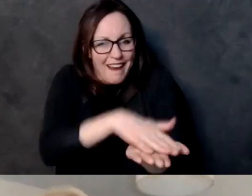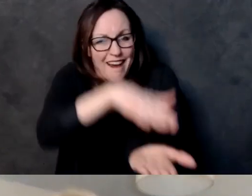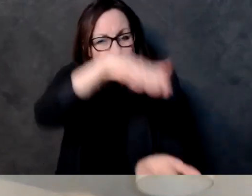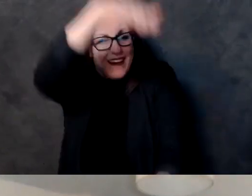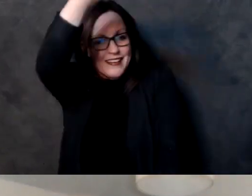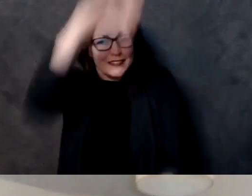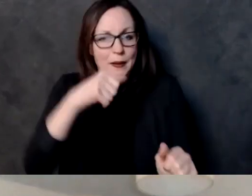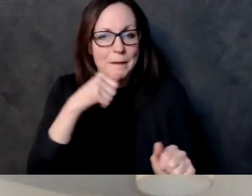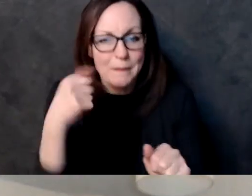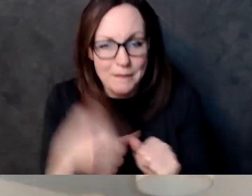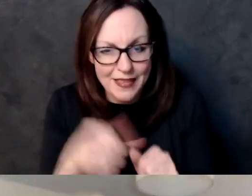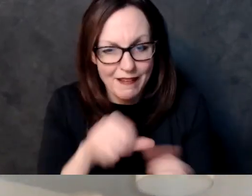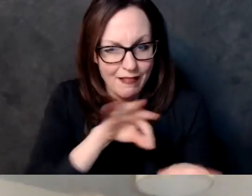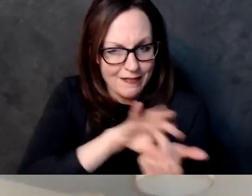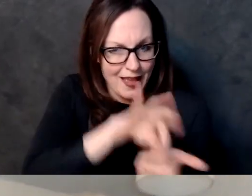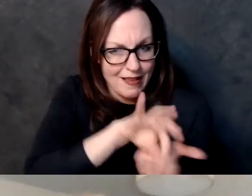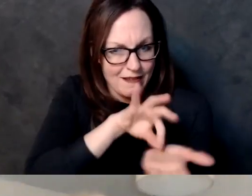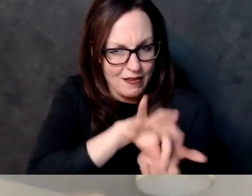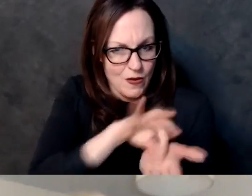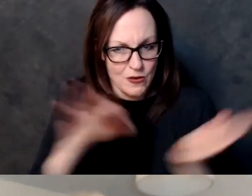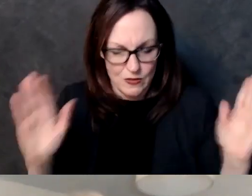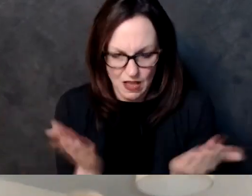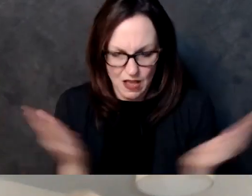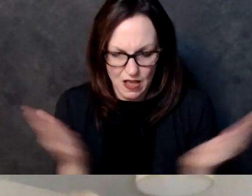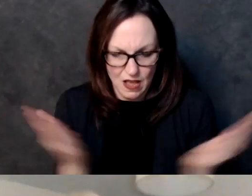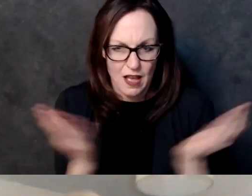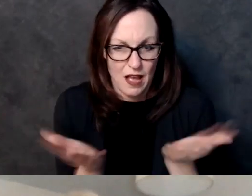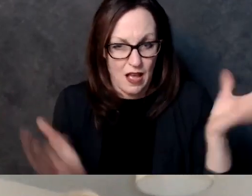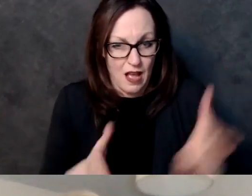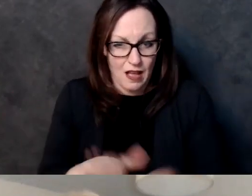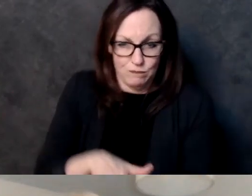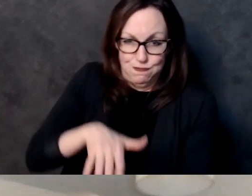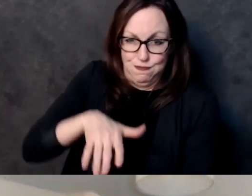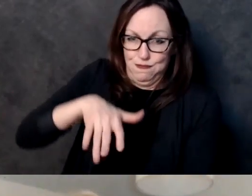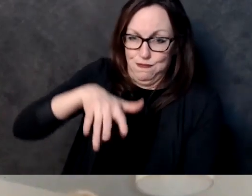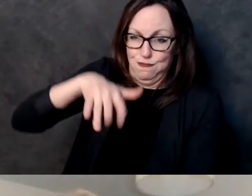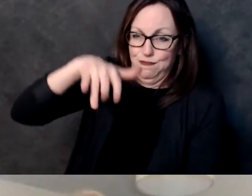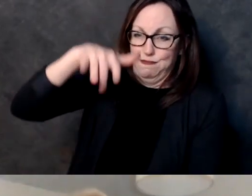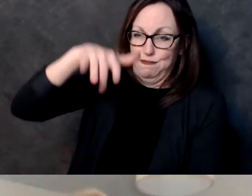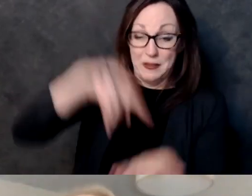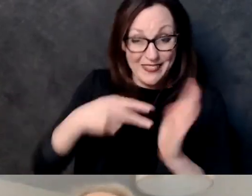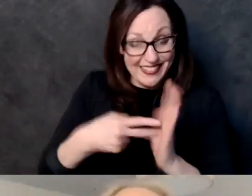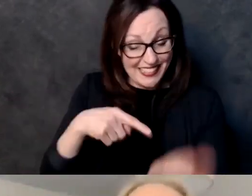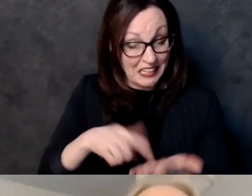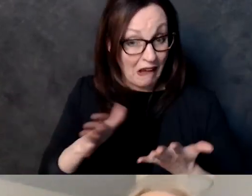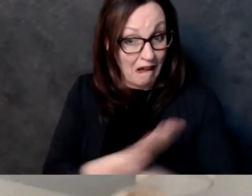all right it looks like uh senator larson is going to take on the next question